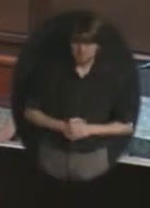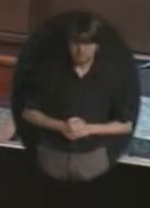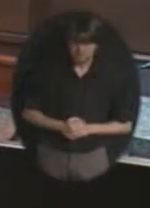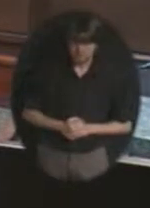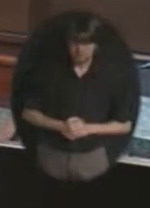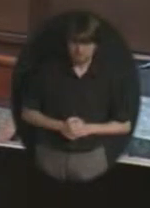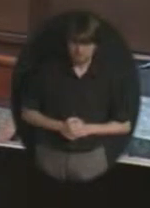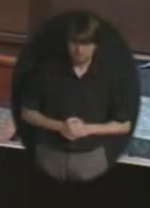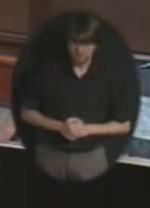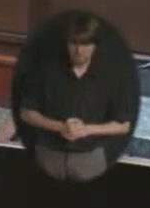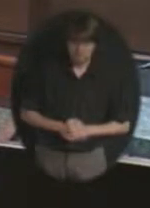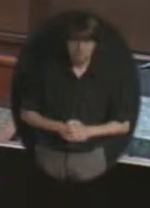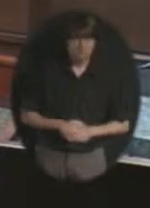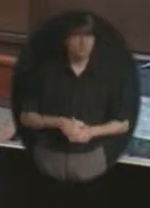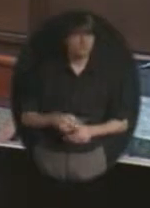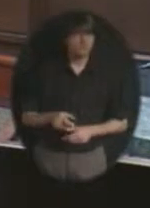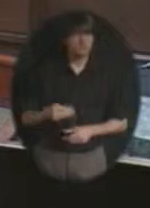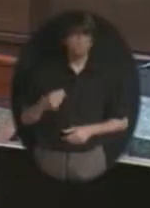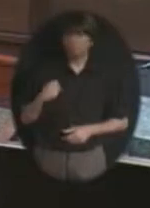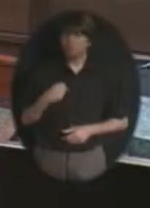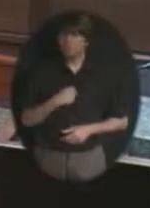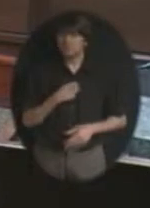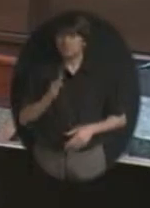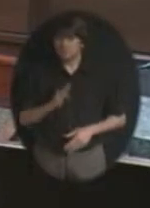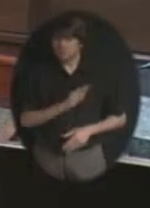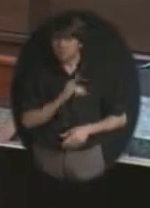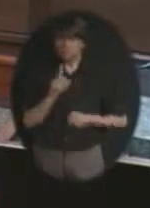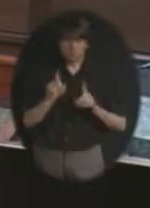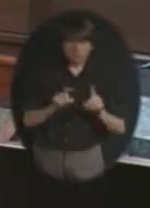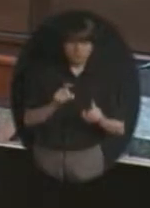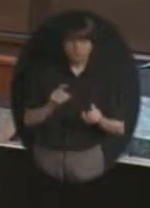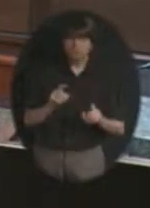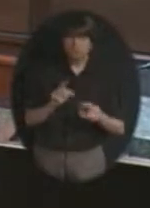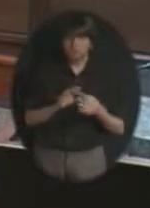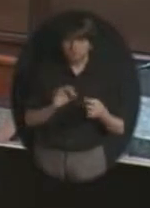Board members, questions, comments? Then I would accept a motion.